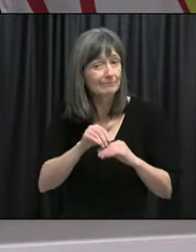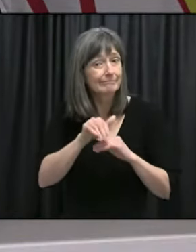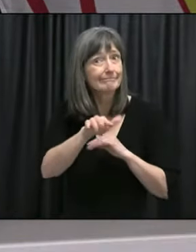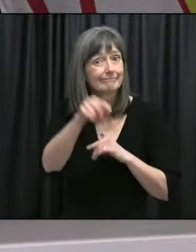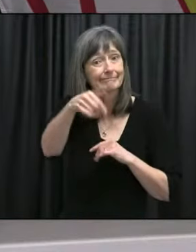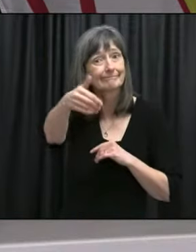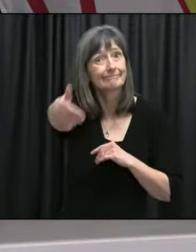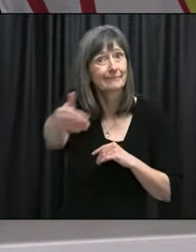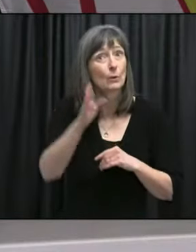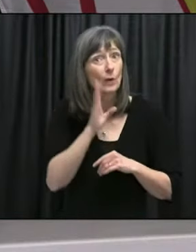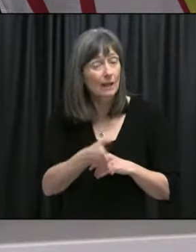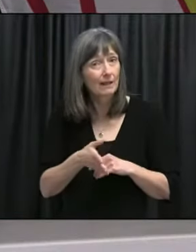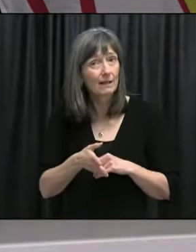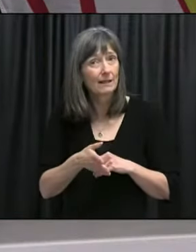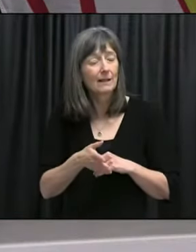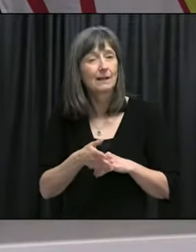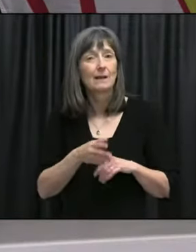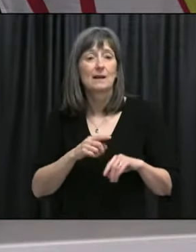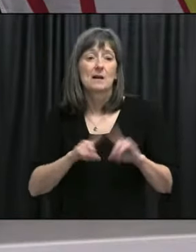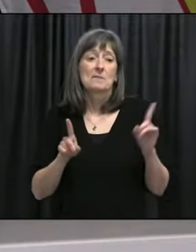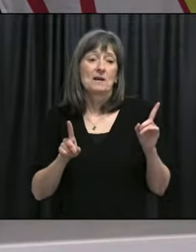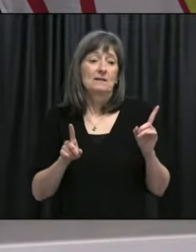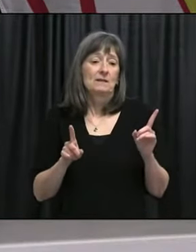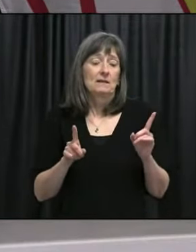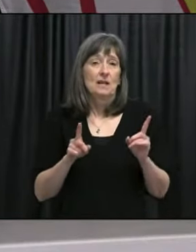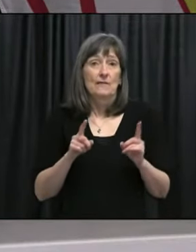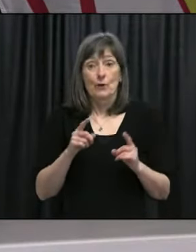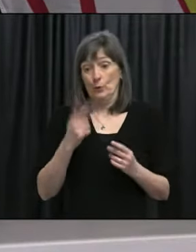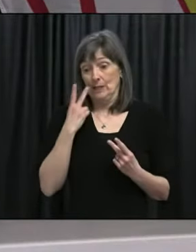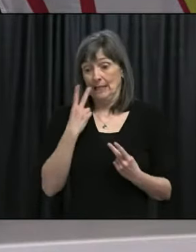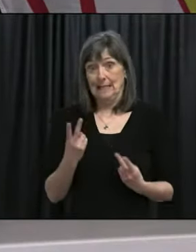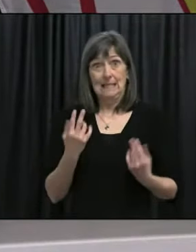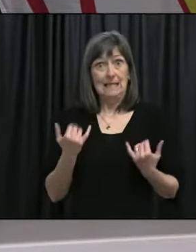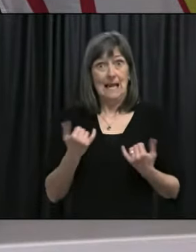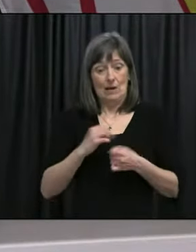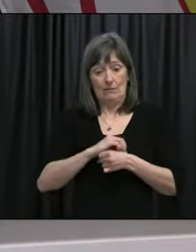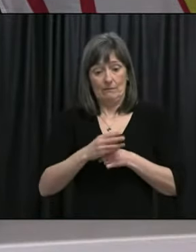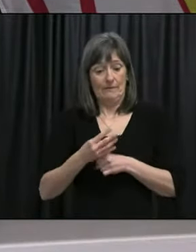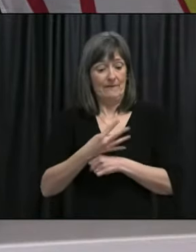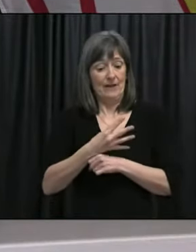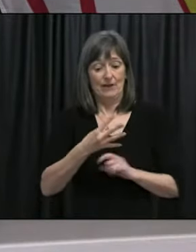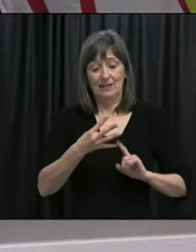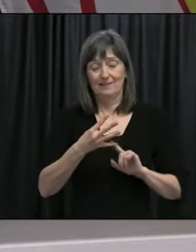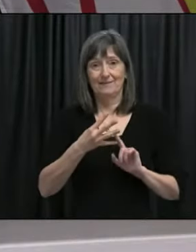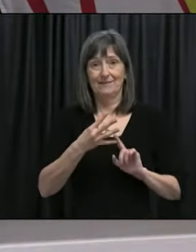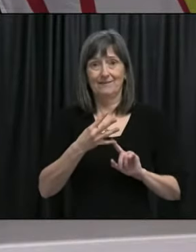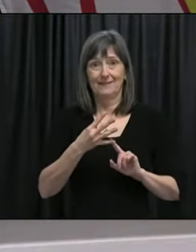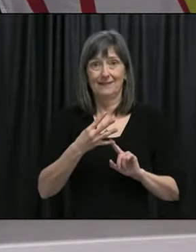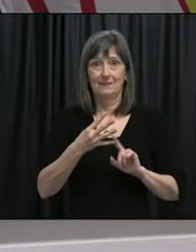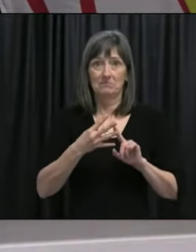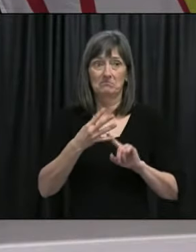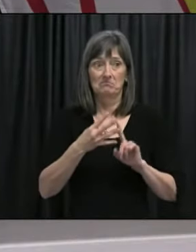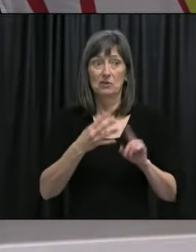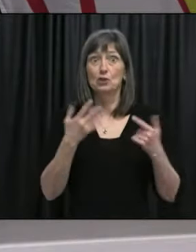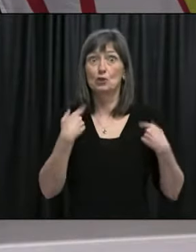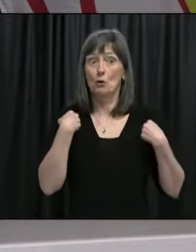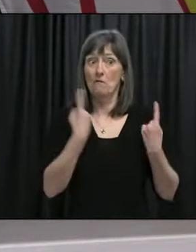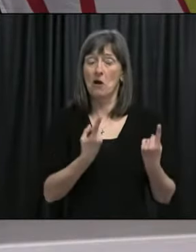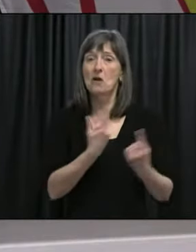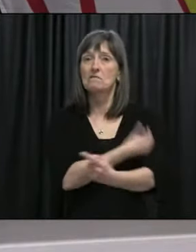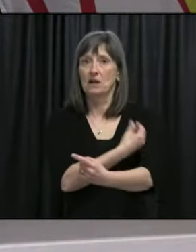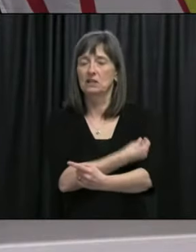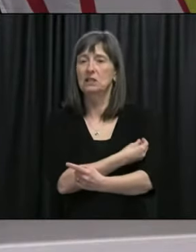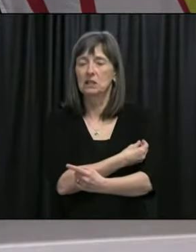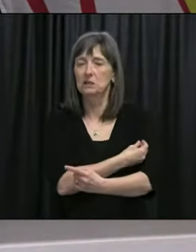us now is that, uh, you know, for the variant that we're seeing most prominently in the country, this, these vaccines seem to work. Um,